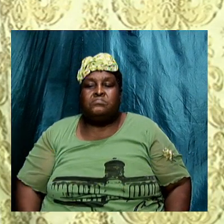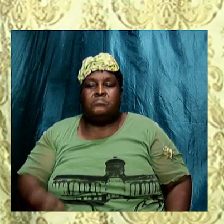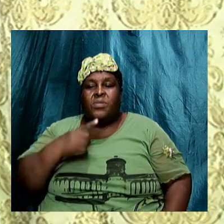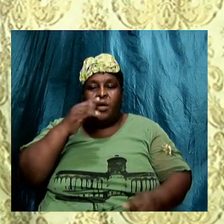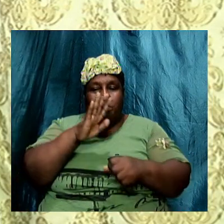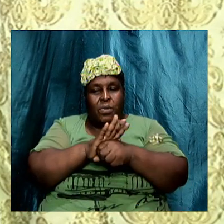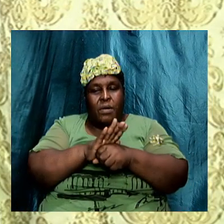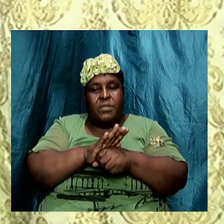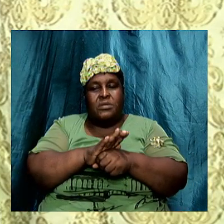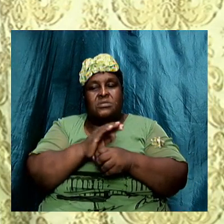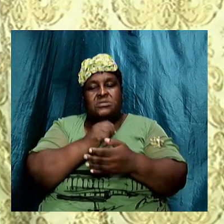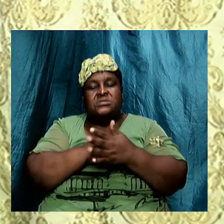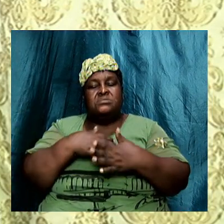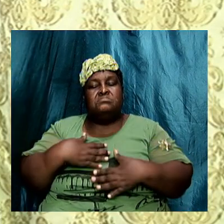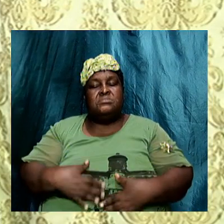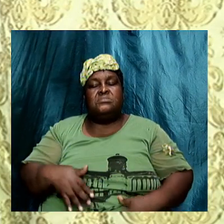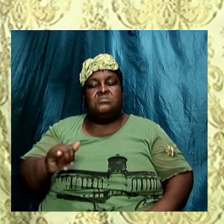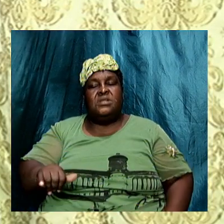somebody That I would visit